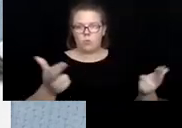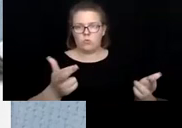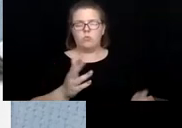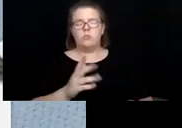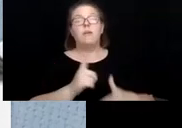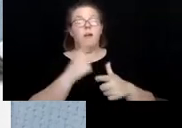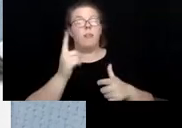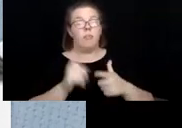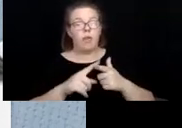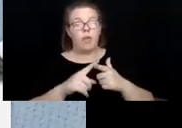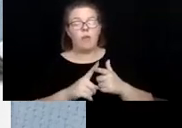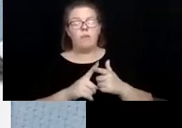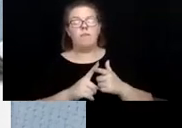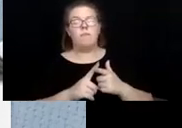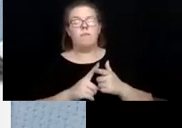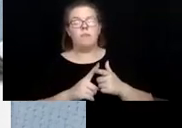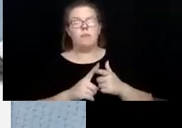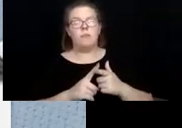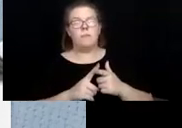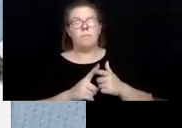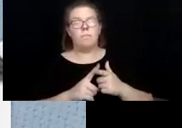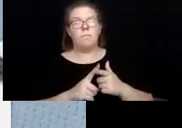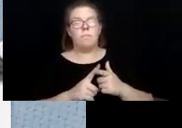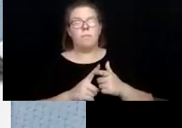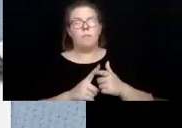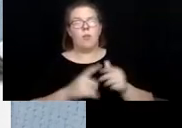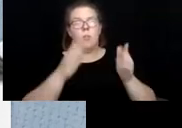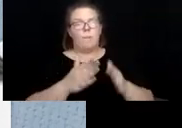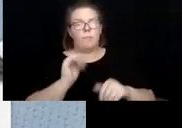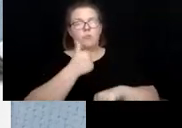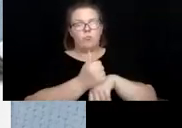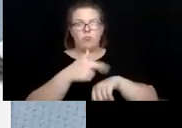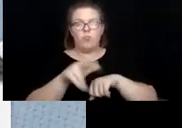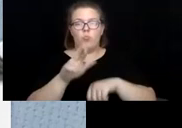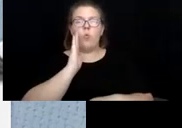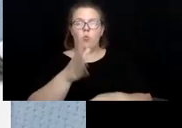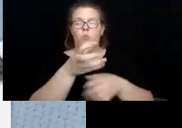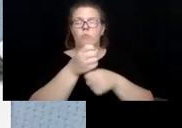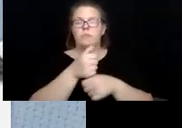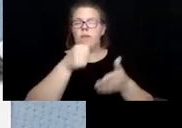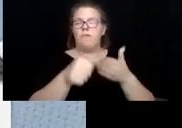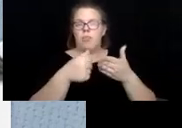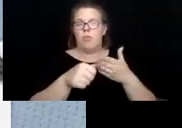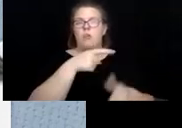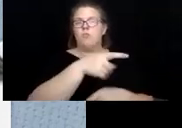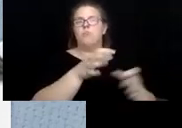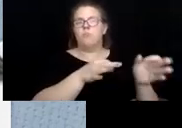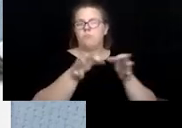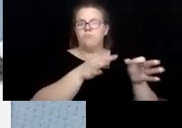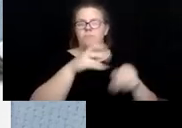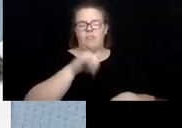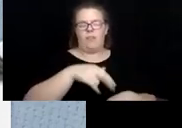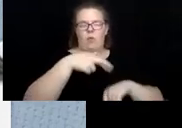then they, the, the source of the referral will see, will receive a letter stating that that